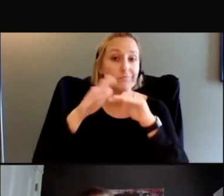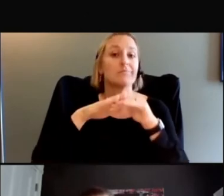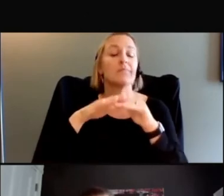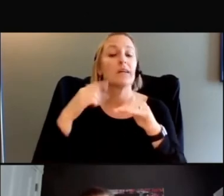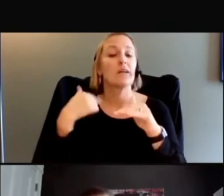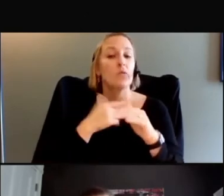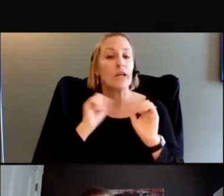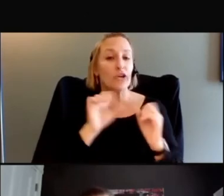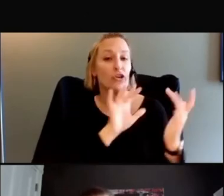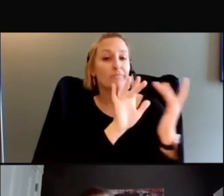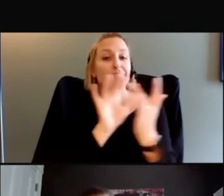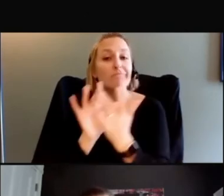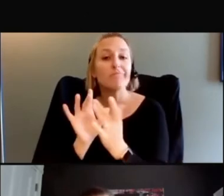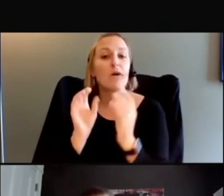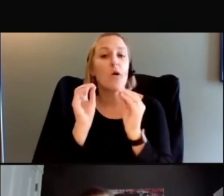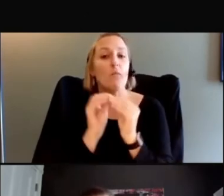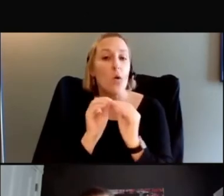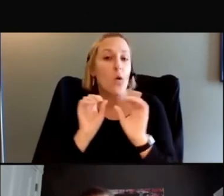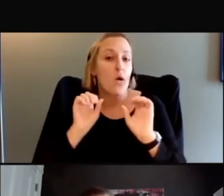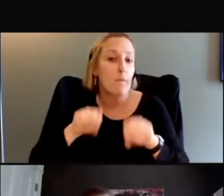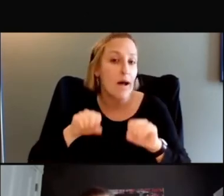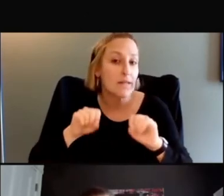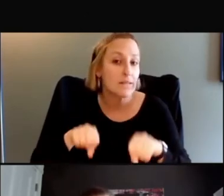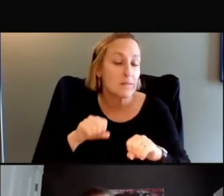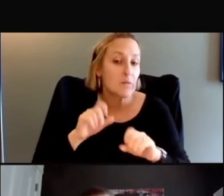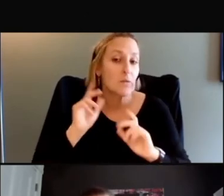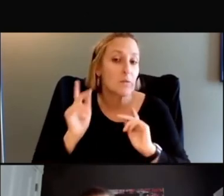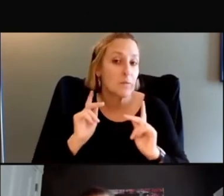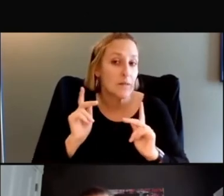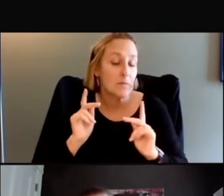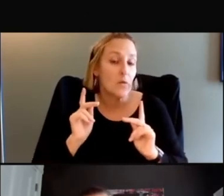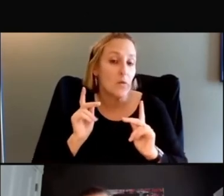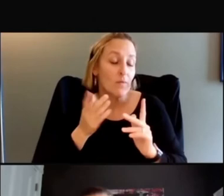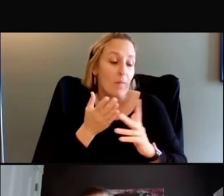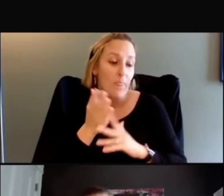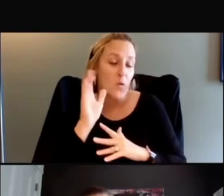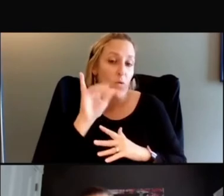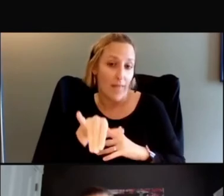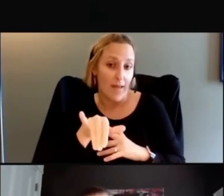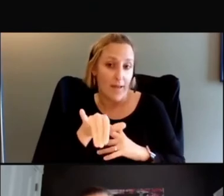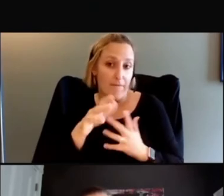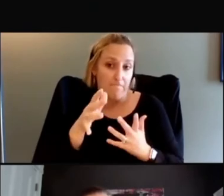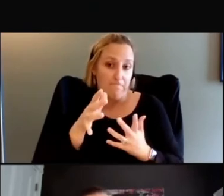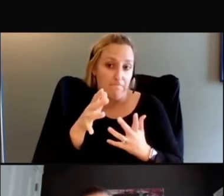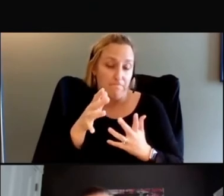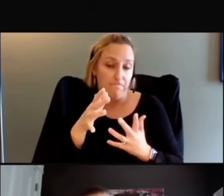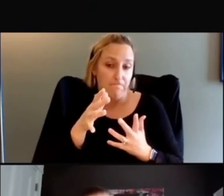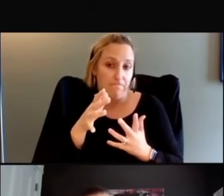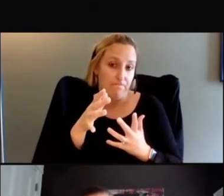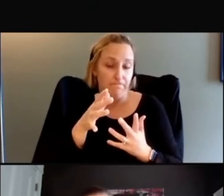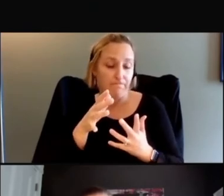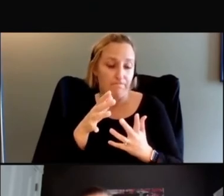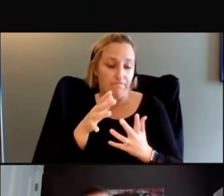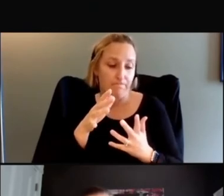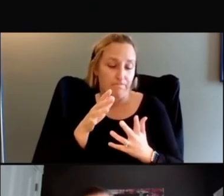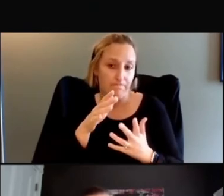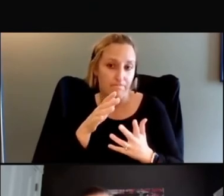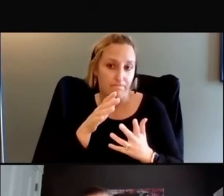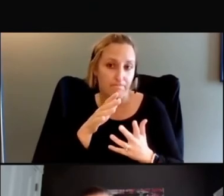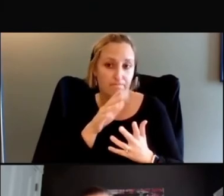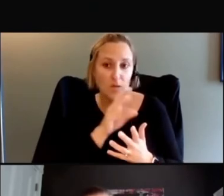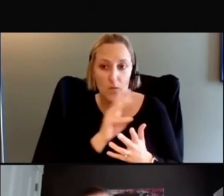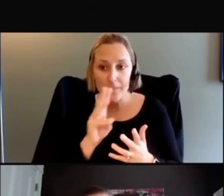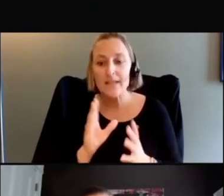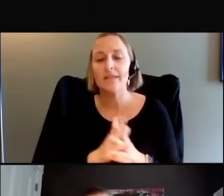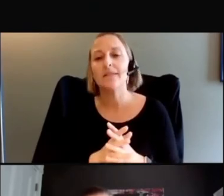reach potential participants, you know, virtually in that regard. I think with that being said, though,